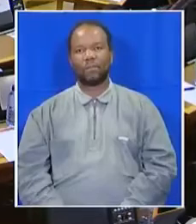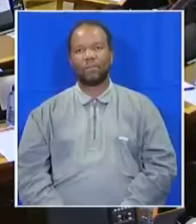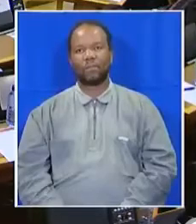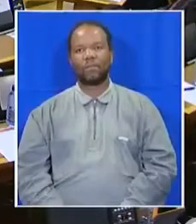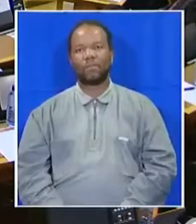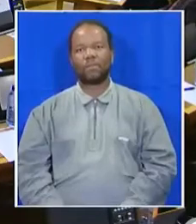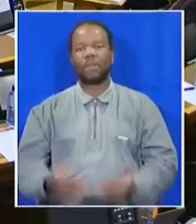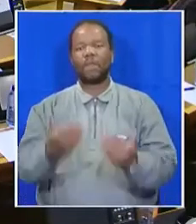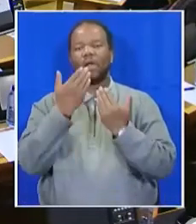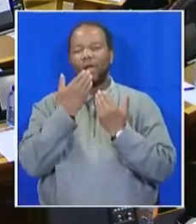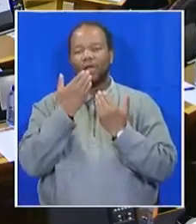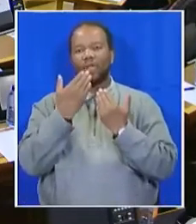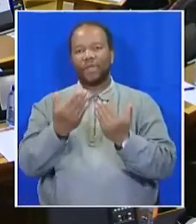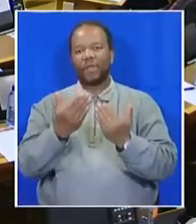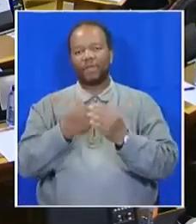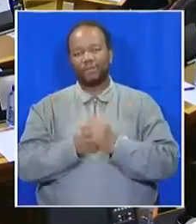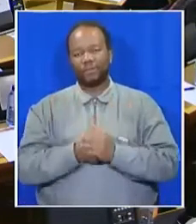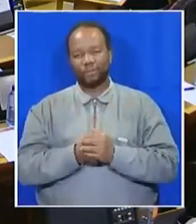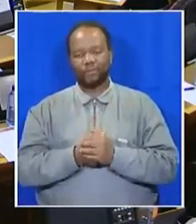Thank much.